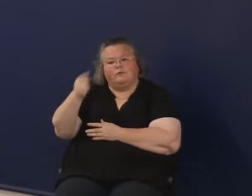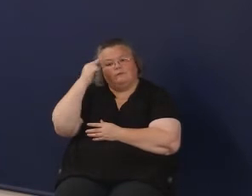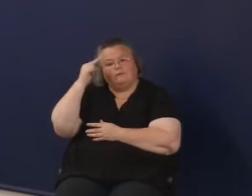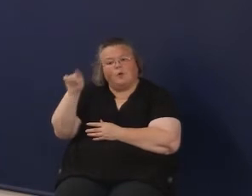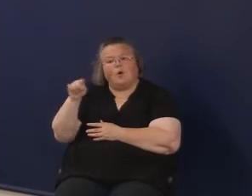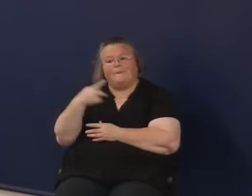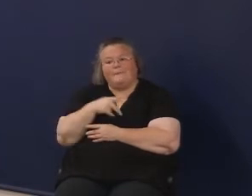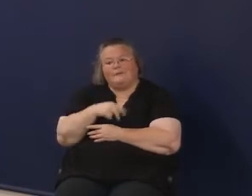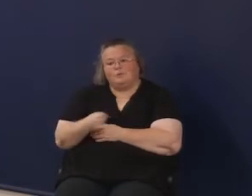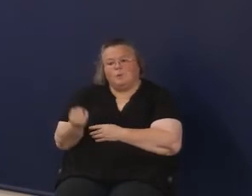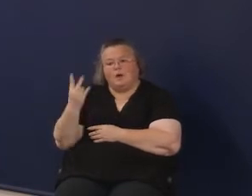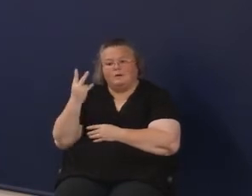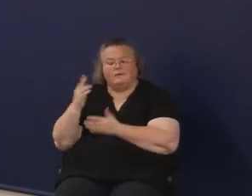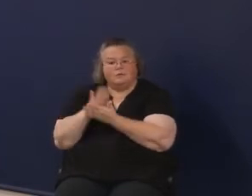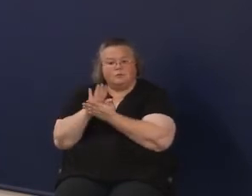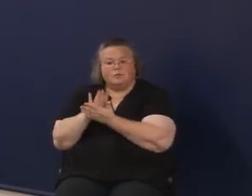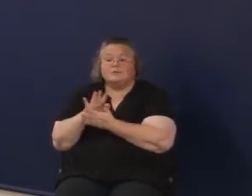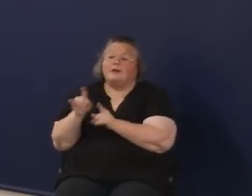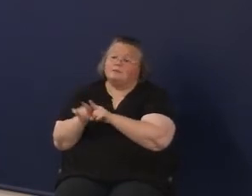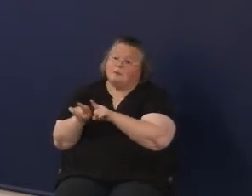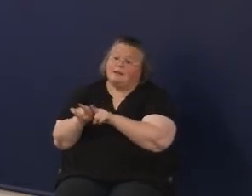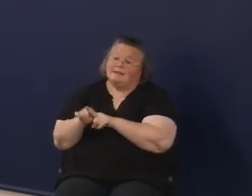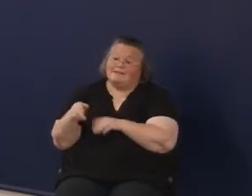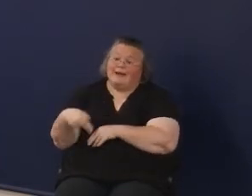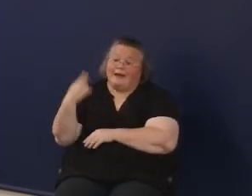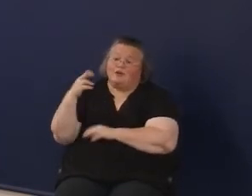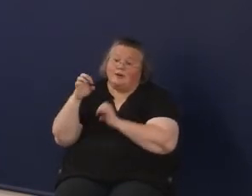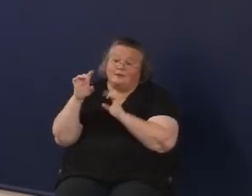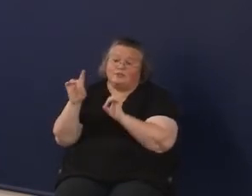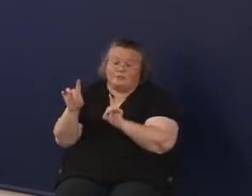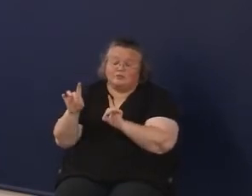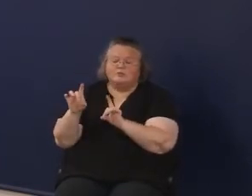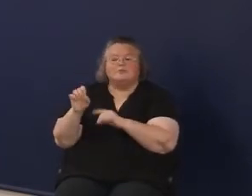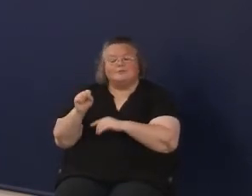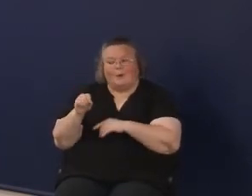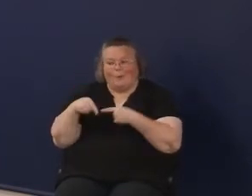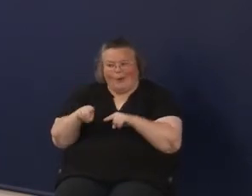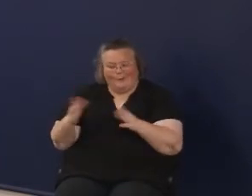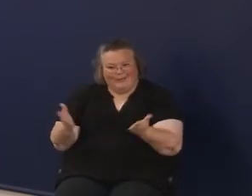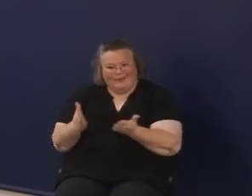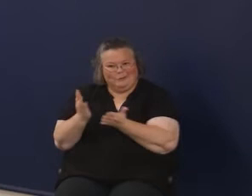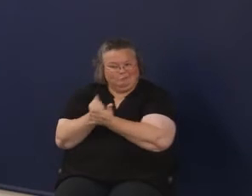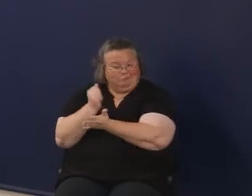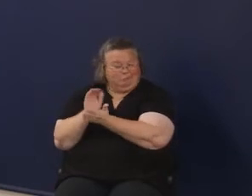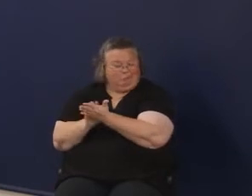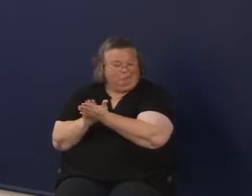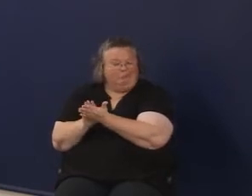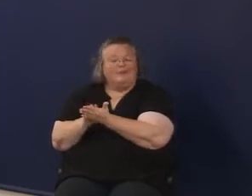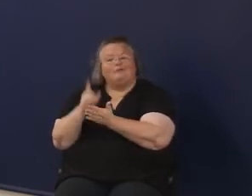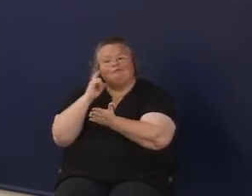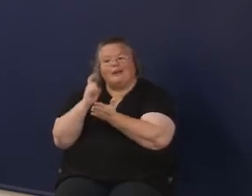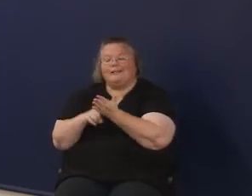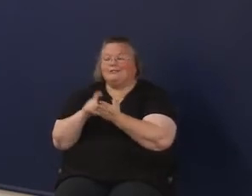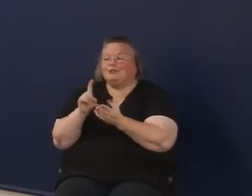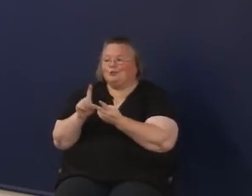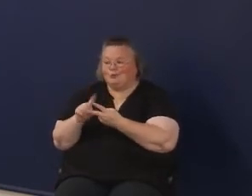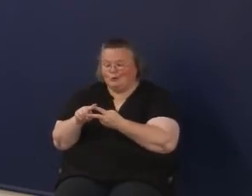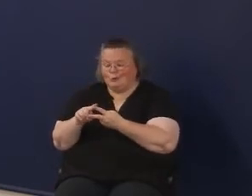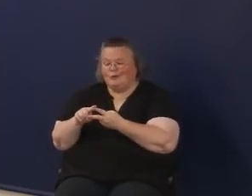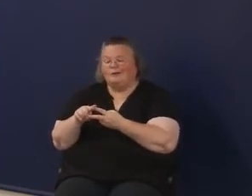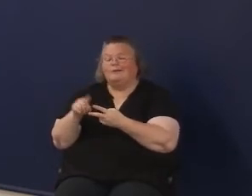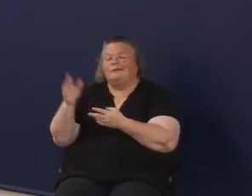P-12 schools as well as higher ed. And so actually, you know, while we're here, we can just give a little bit of recognition to